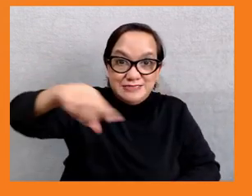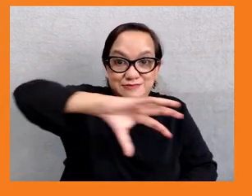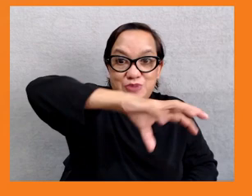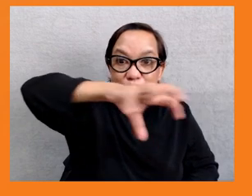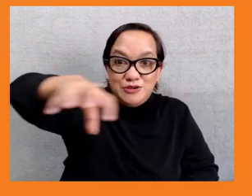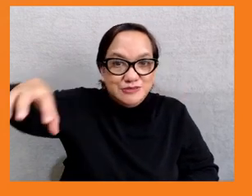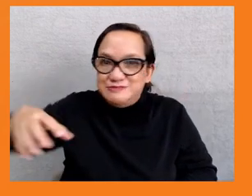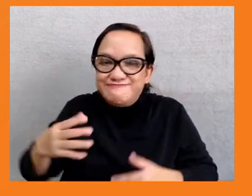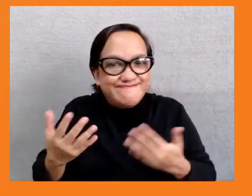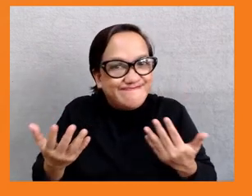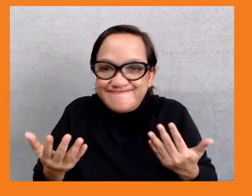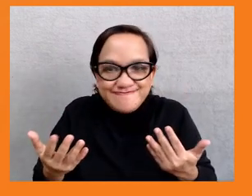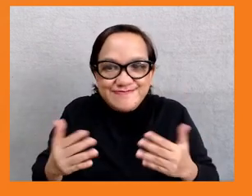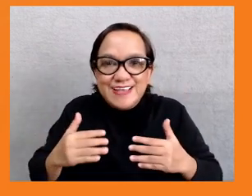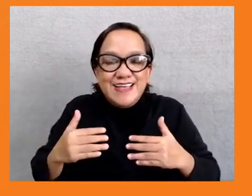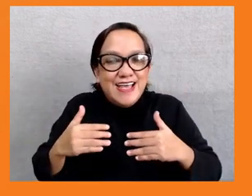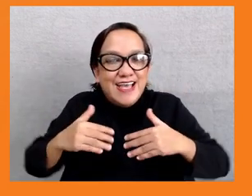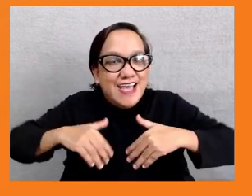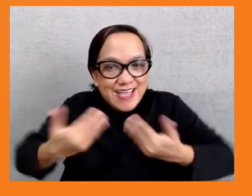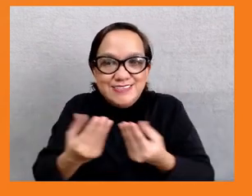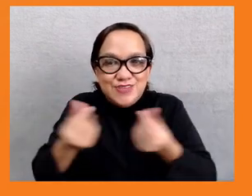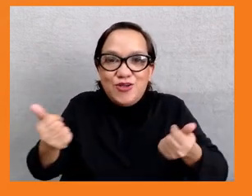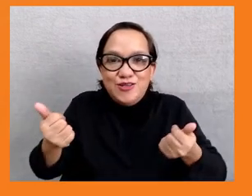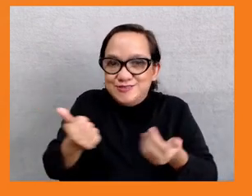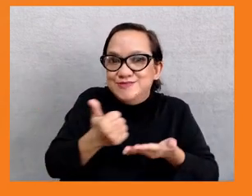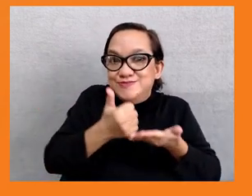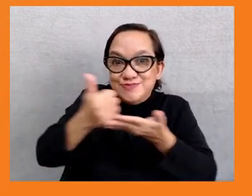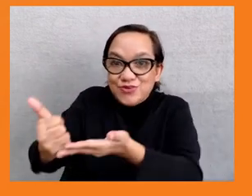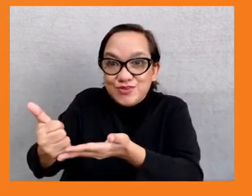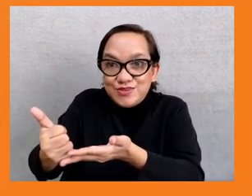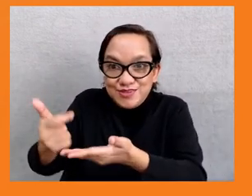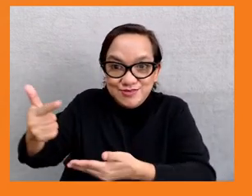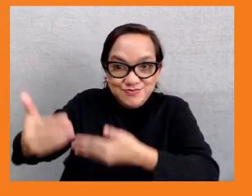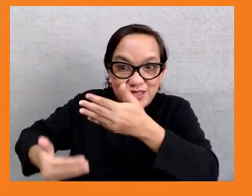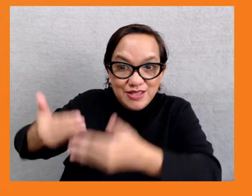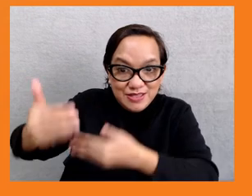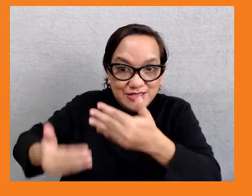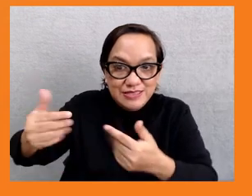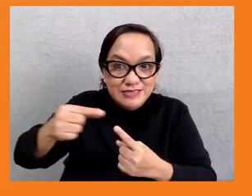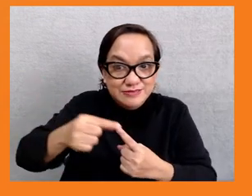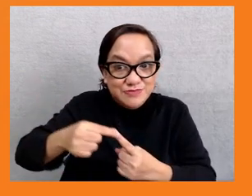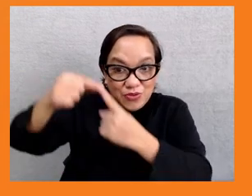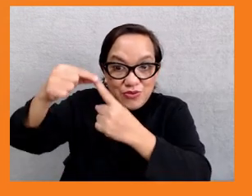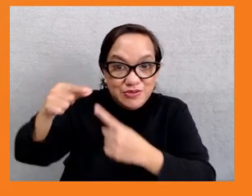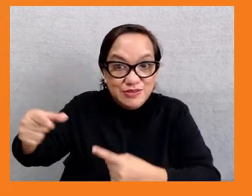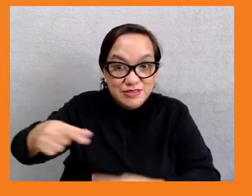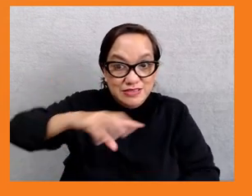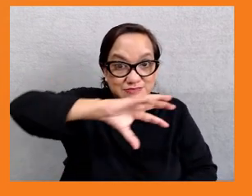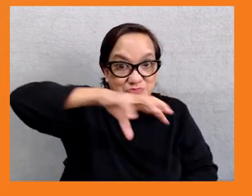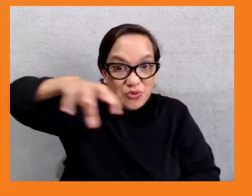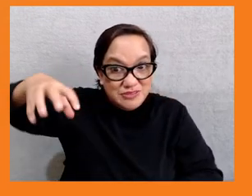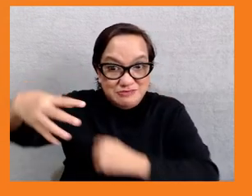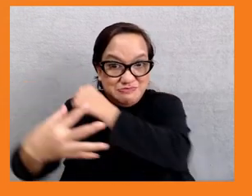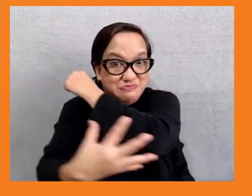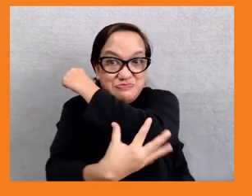But also, we shouldn't forget that people who are hit by these types of disasters tend to suffer very badly in terms of losing education and losing